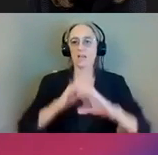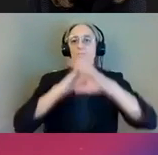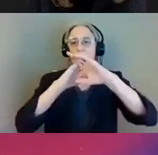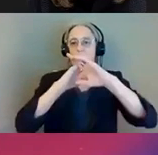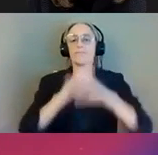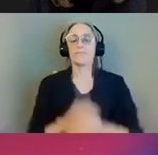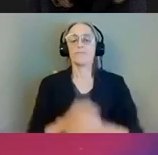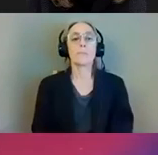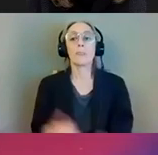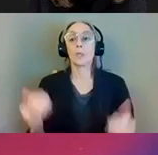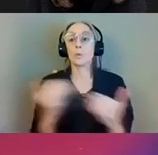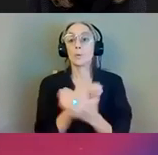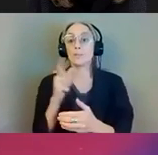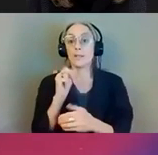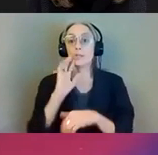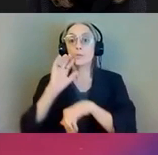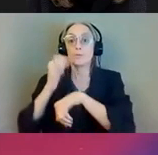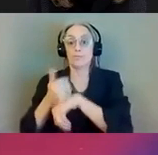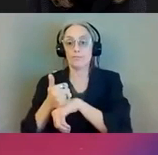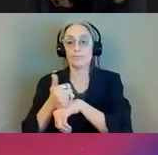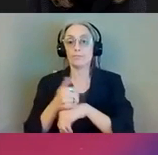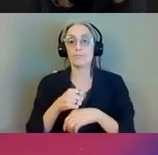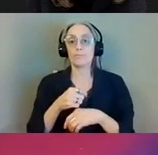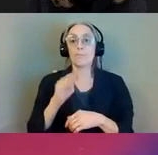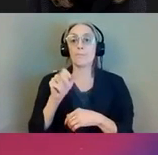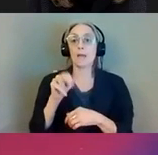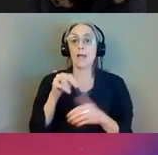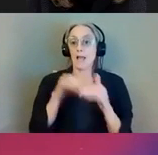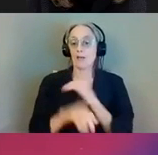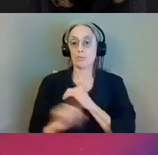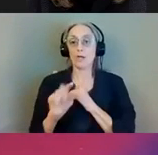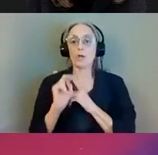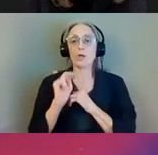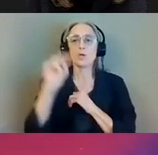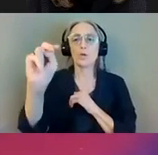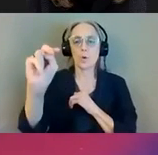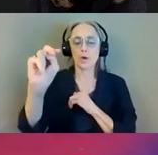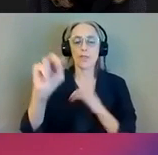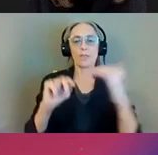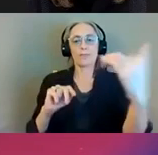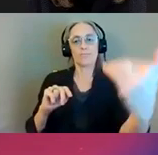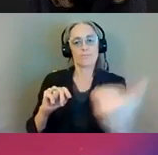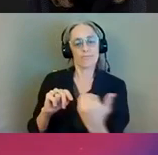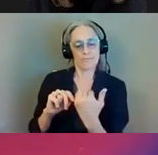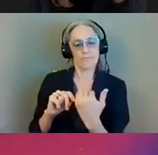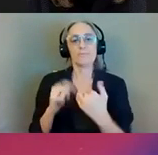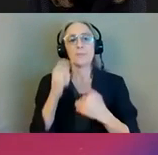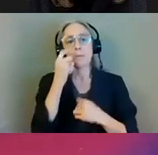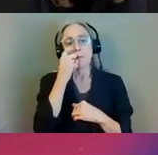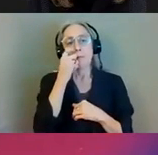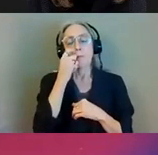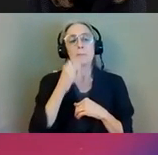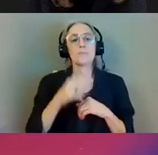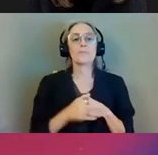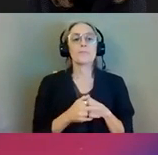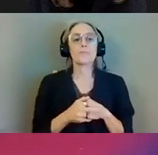For the new station, the main entrance will be located on the north side of Brynmar and is influenced by the rhythm, materials